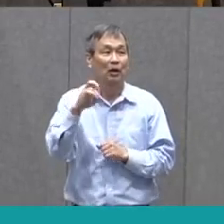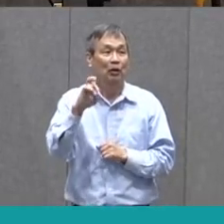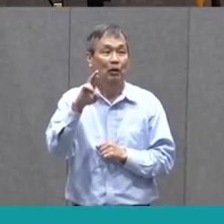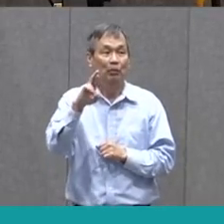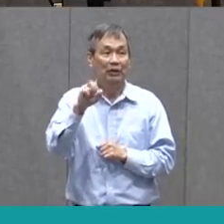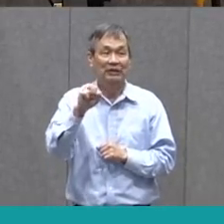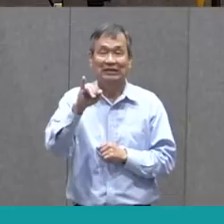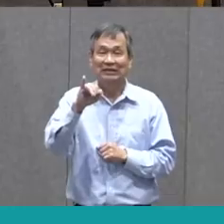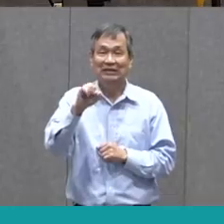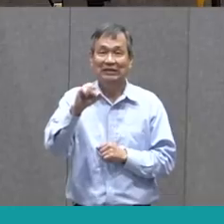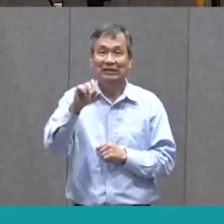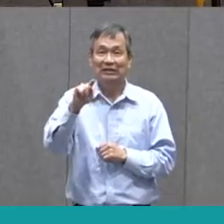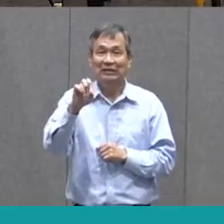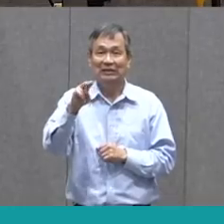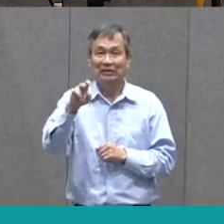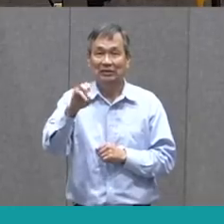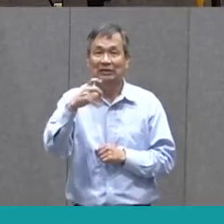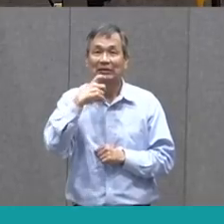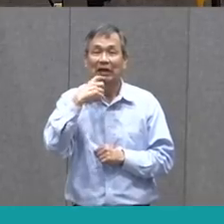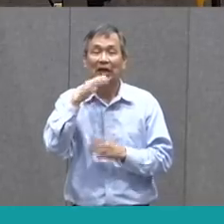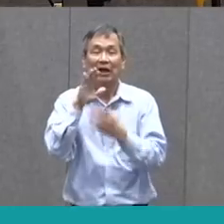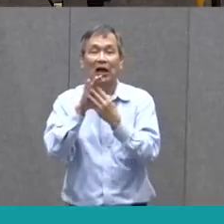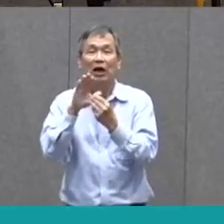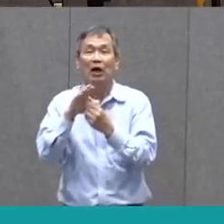That's a big word. Say that word with me.